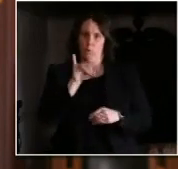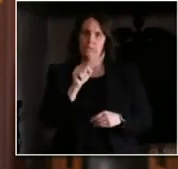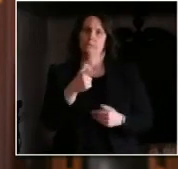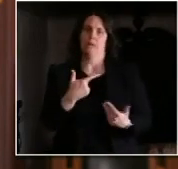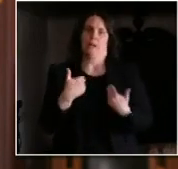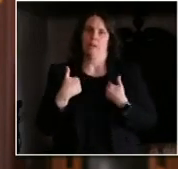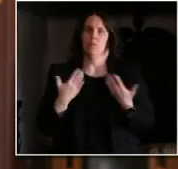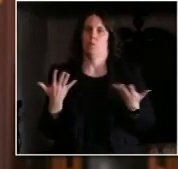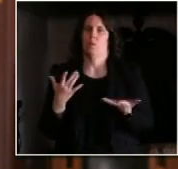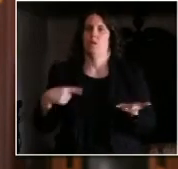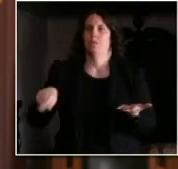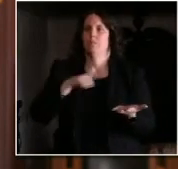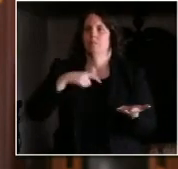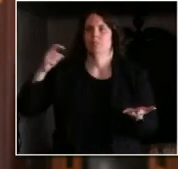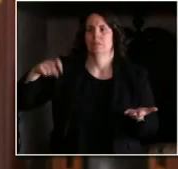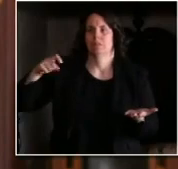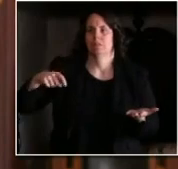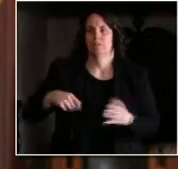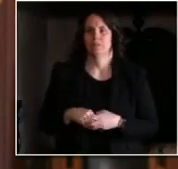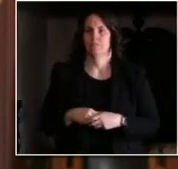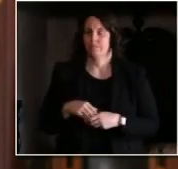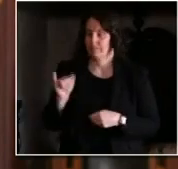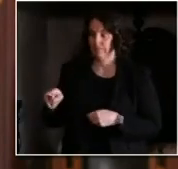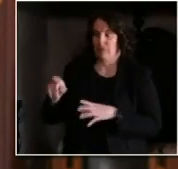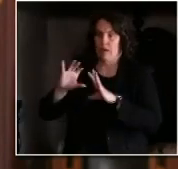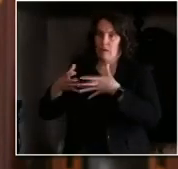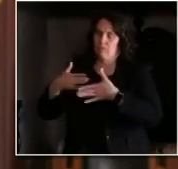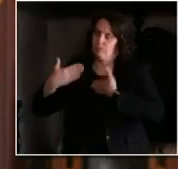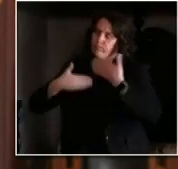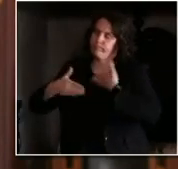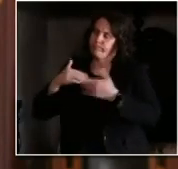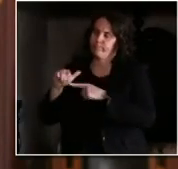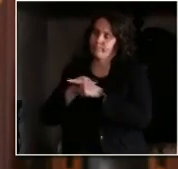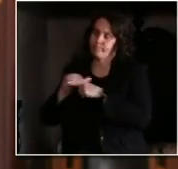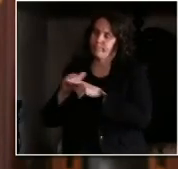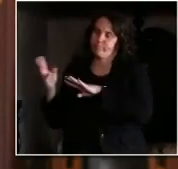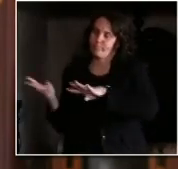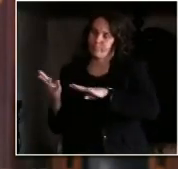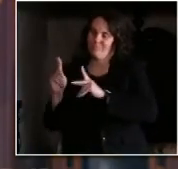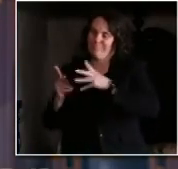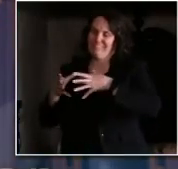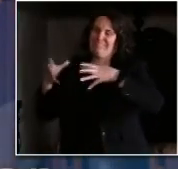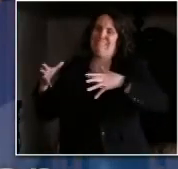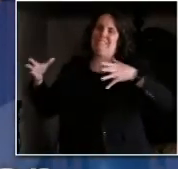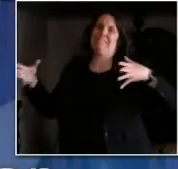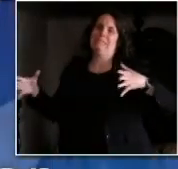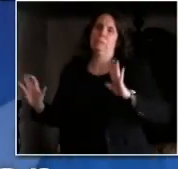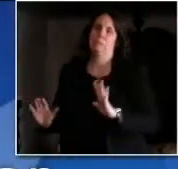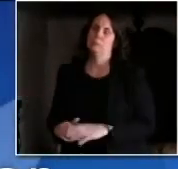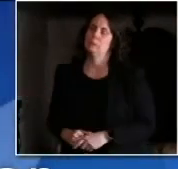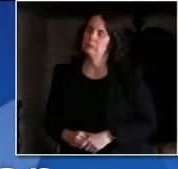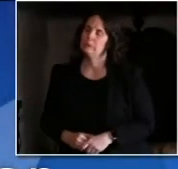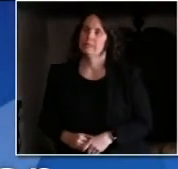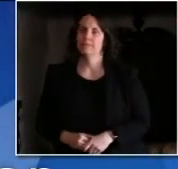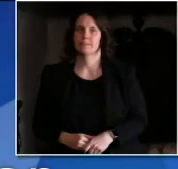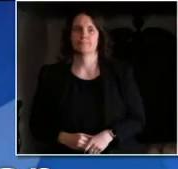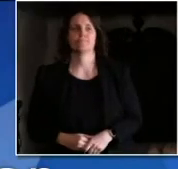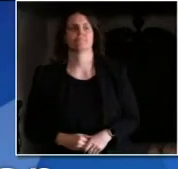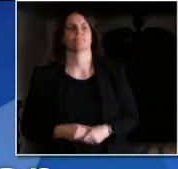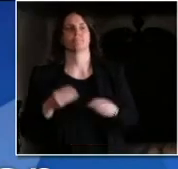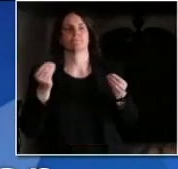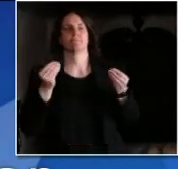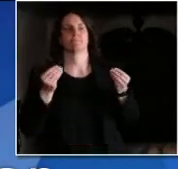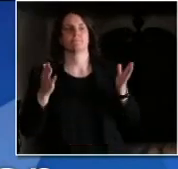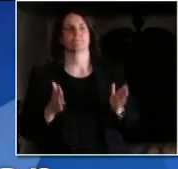active and ongoing work through the statewide response thank you Victor now to Eric Gunn from Wisconsin Examiner